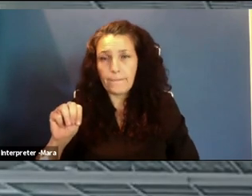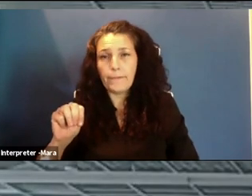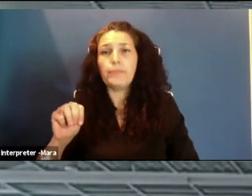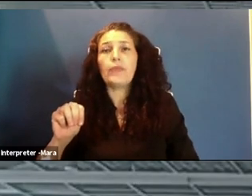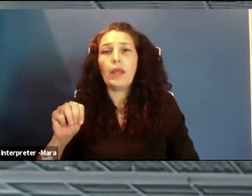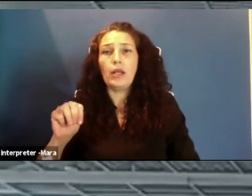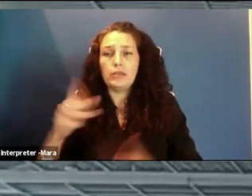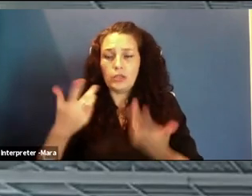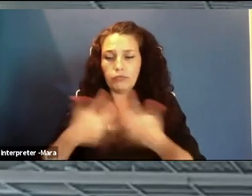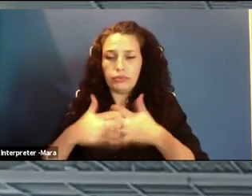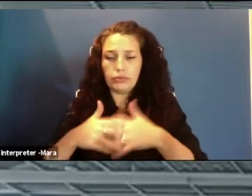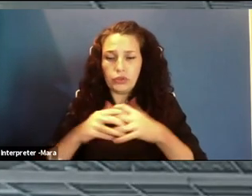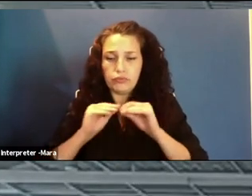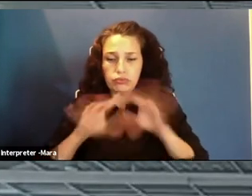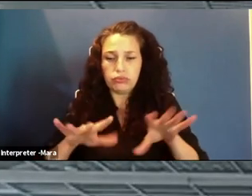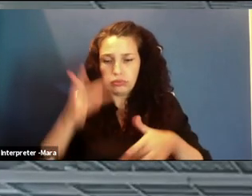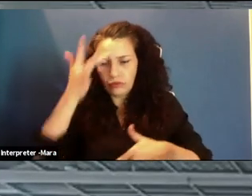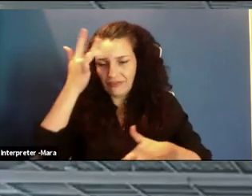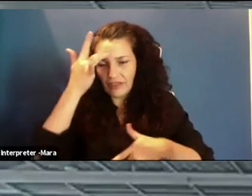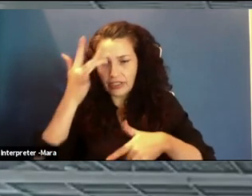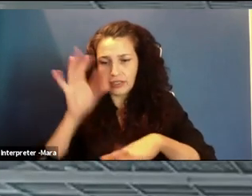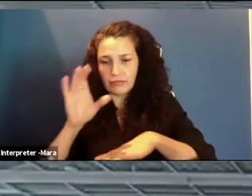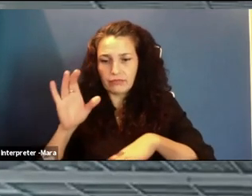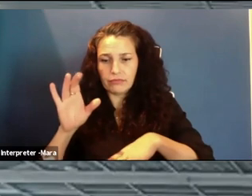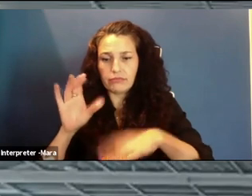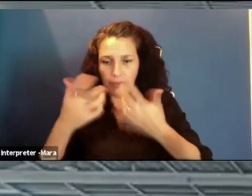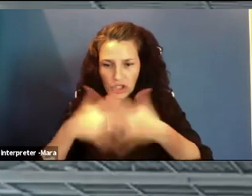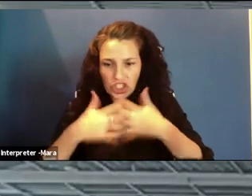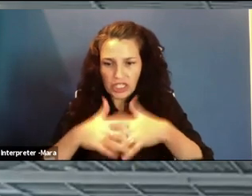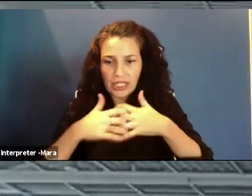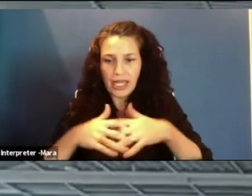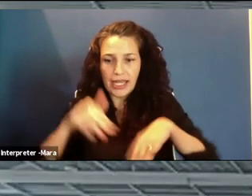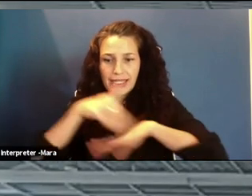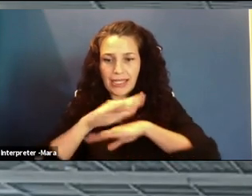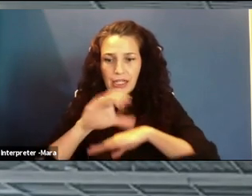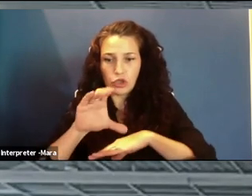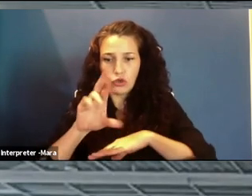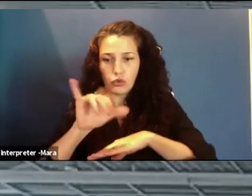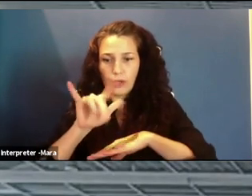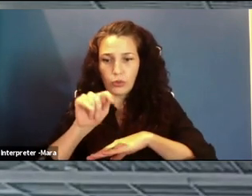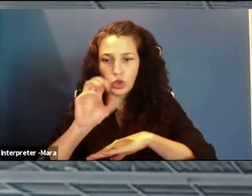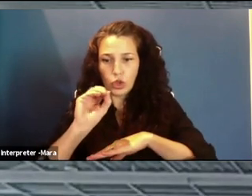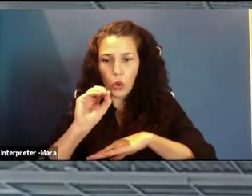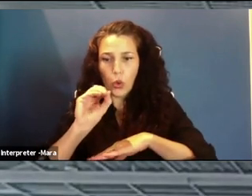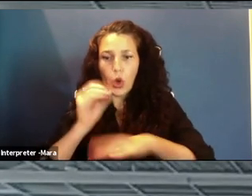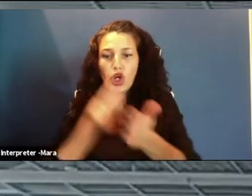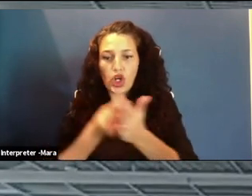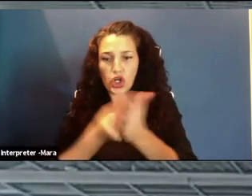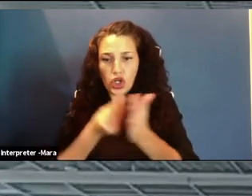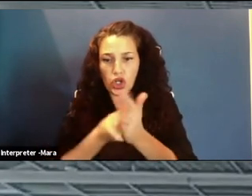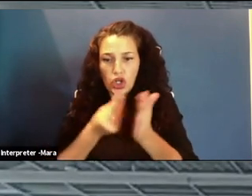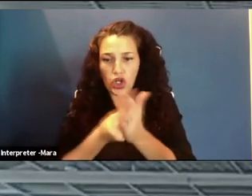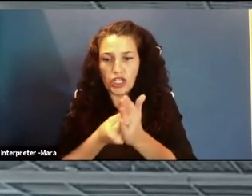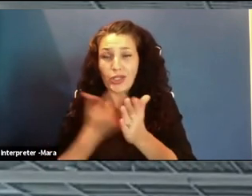cryptocurrency back to the drug dealer. That's how he was funding his operation. So the bad guy was